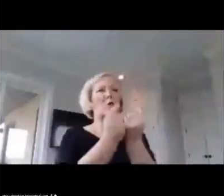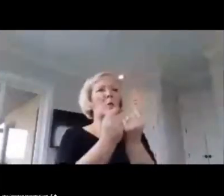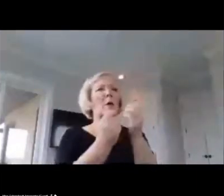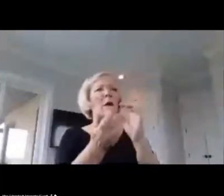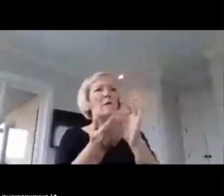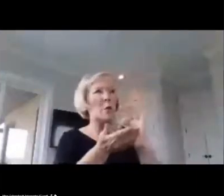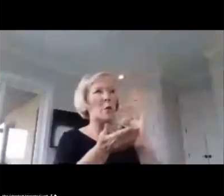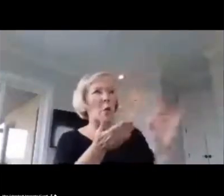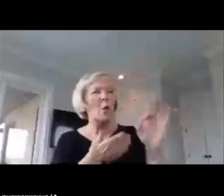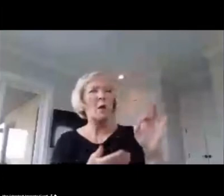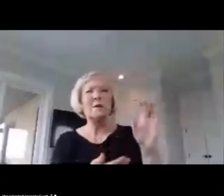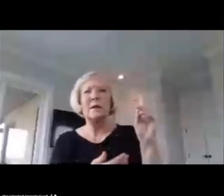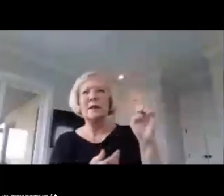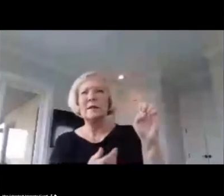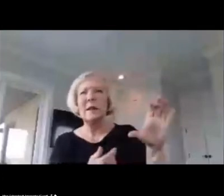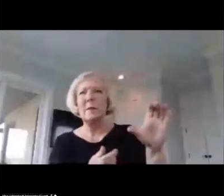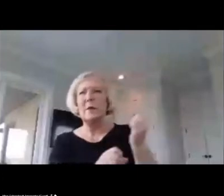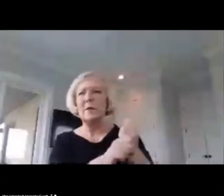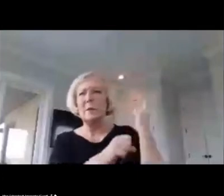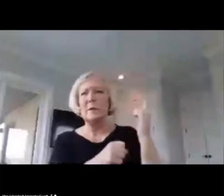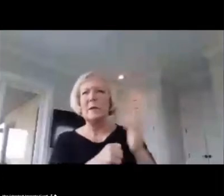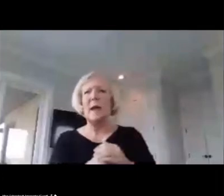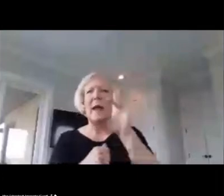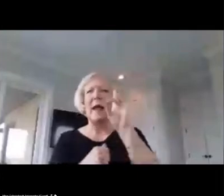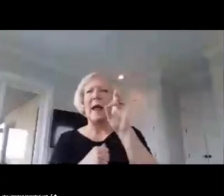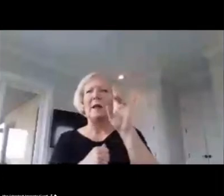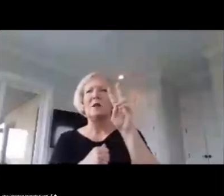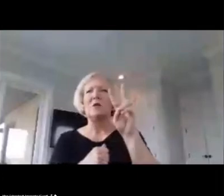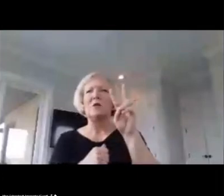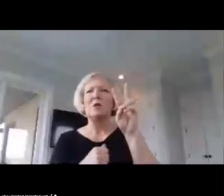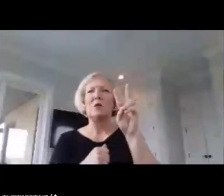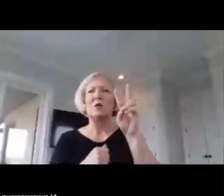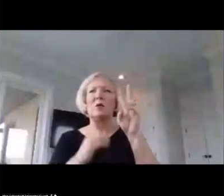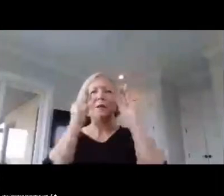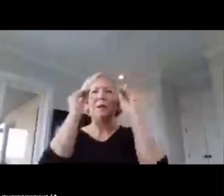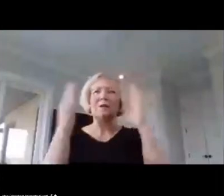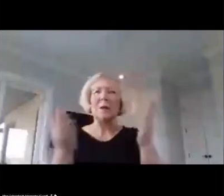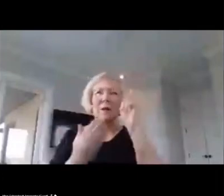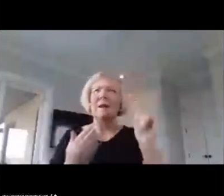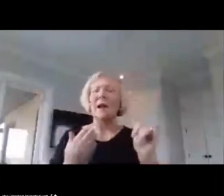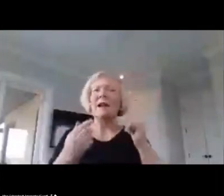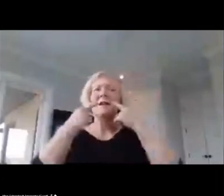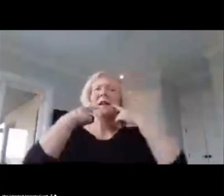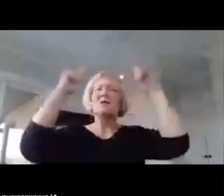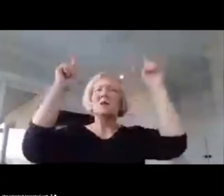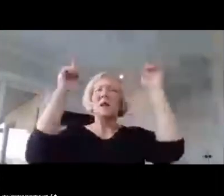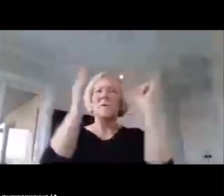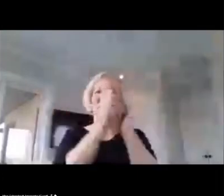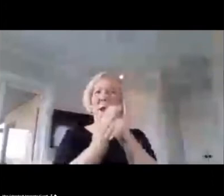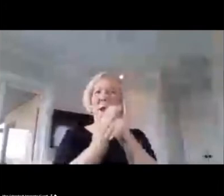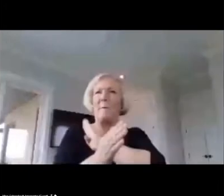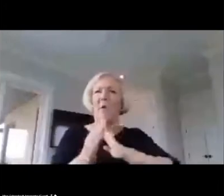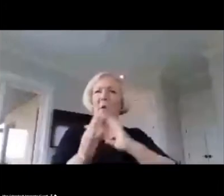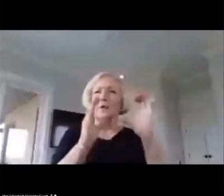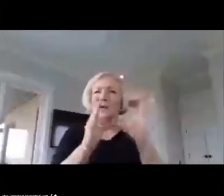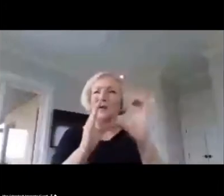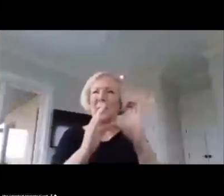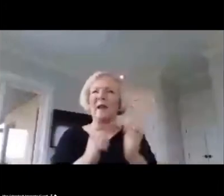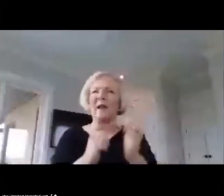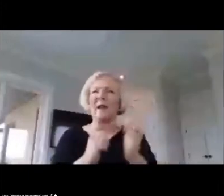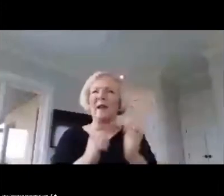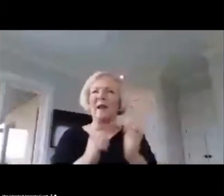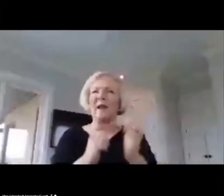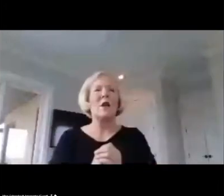and 82 teachers in Kentucky achieved board certification. We look forward to even more earning this